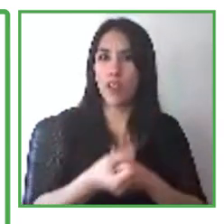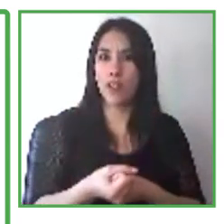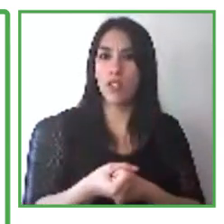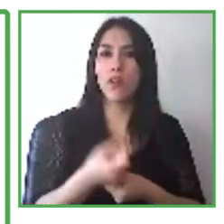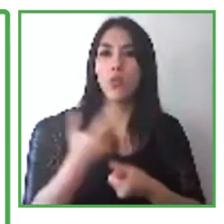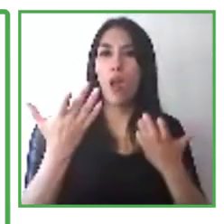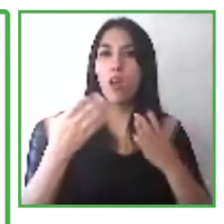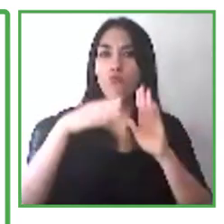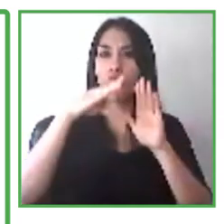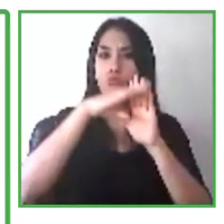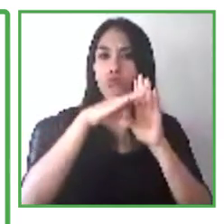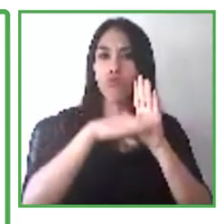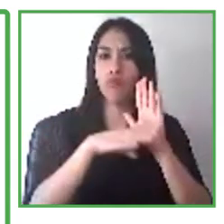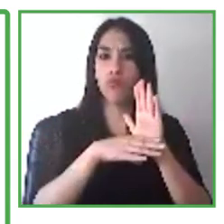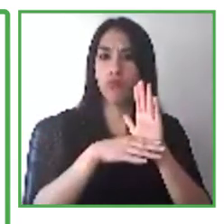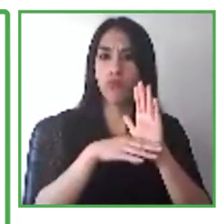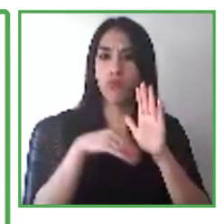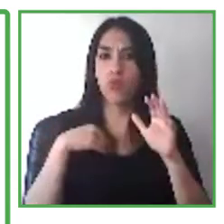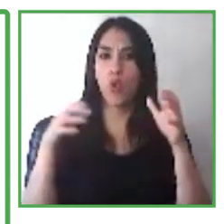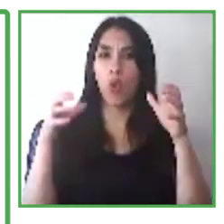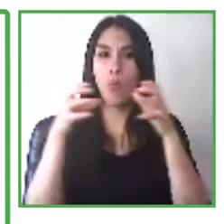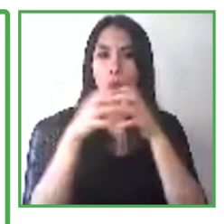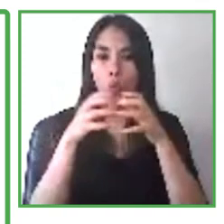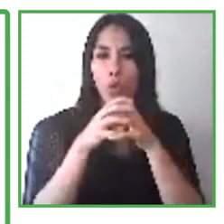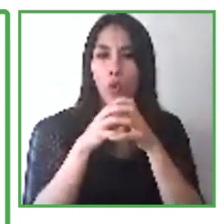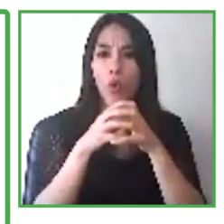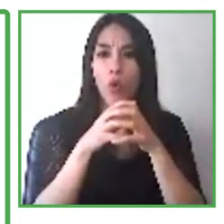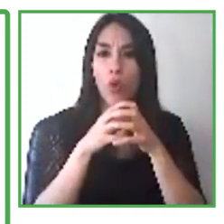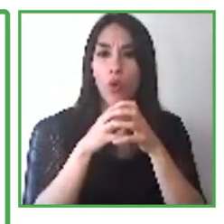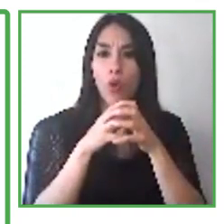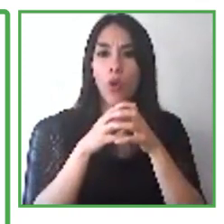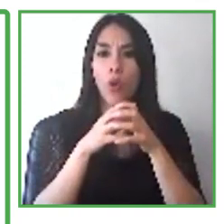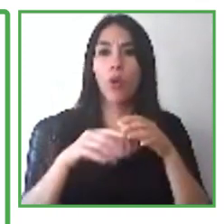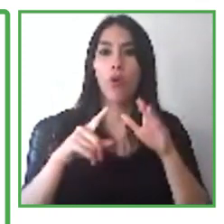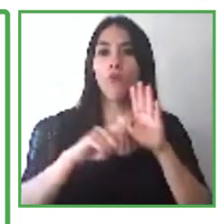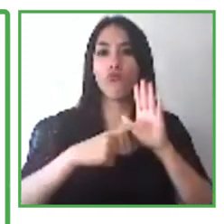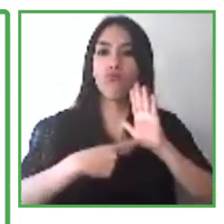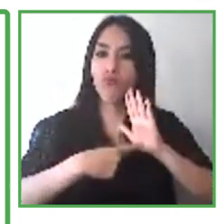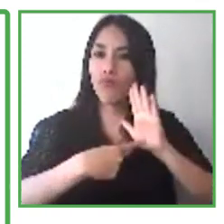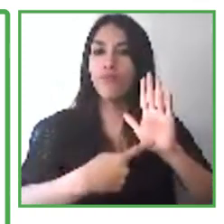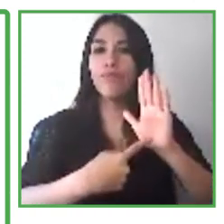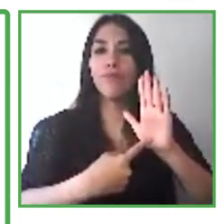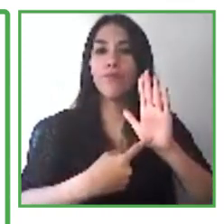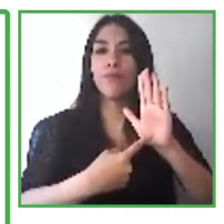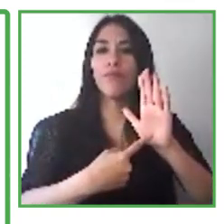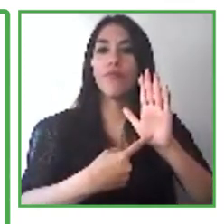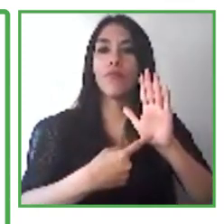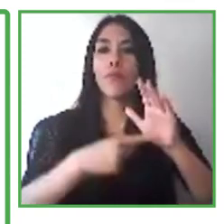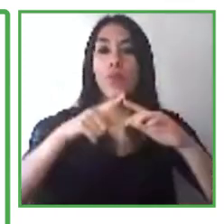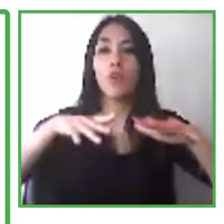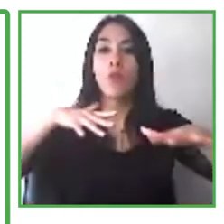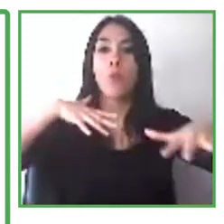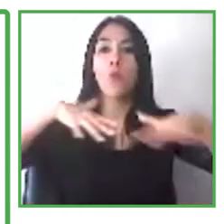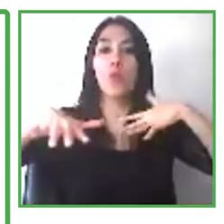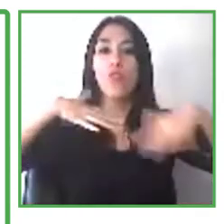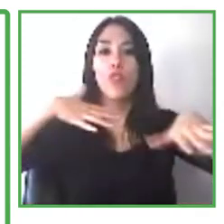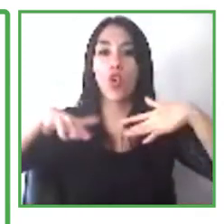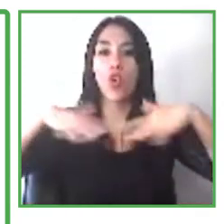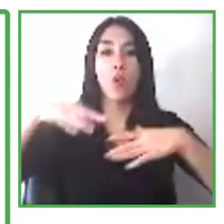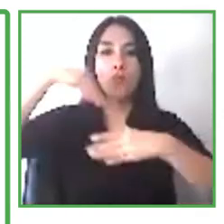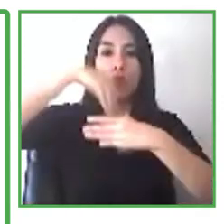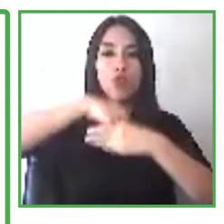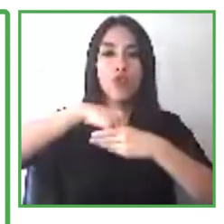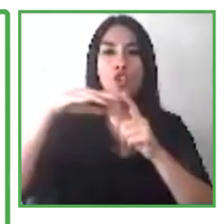The Trust for the Americas promotes the social and economic inclusion of vulnerable communities in the Americas through partnerships with the public and private